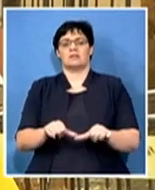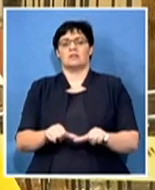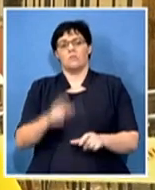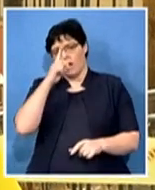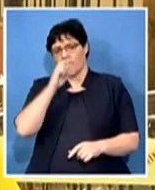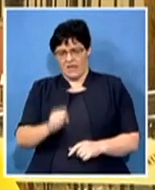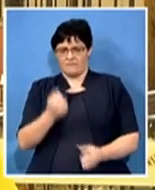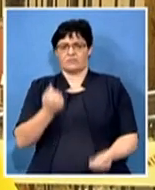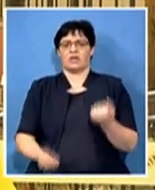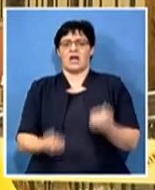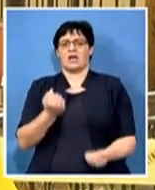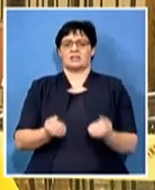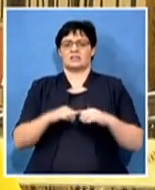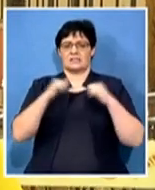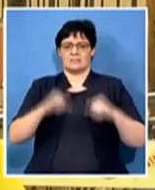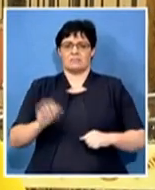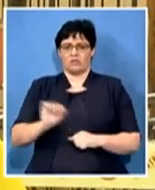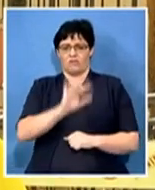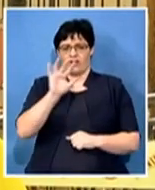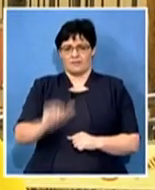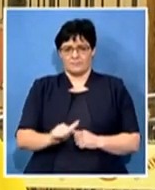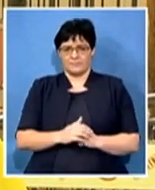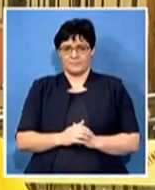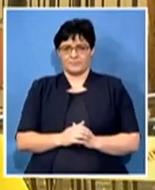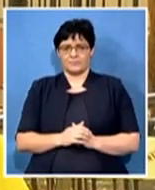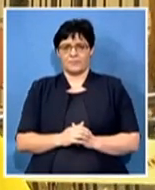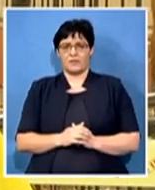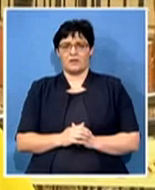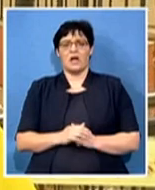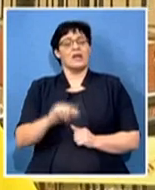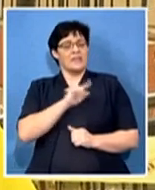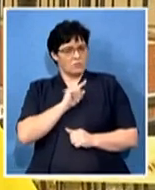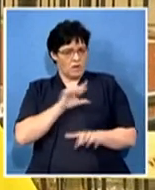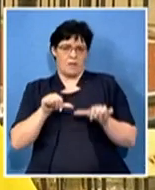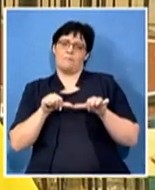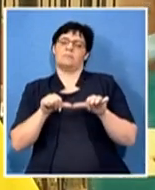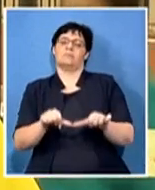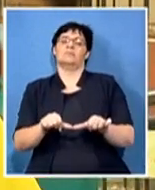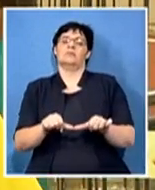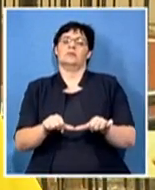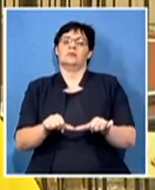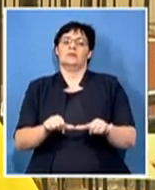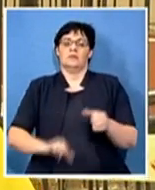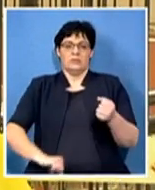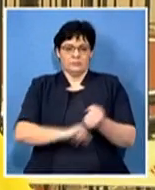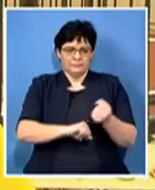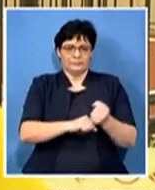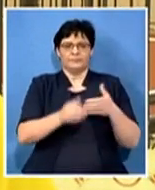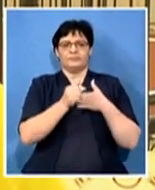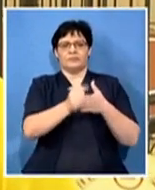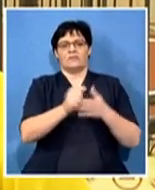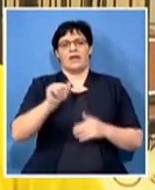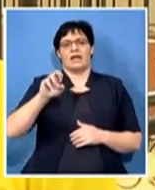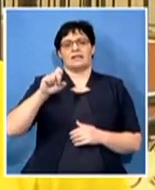Africa, and therefore we still maintain that we support the leader of ANC, irrespective of